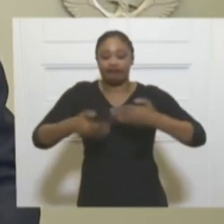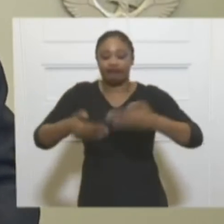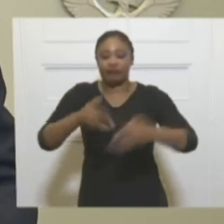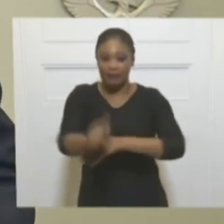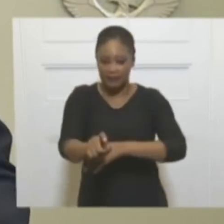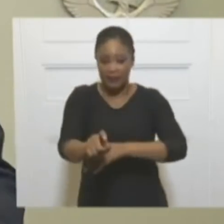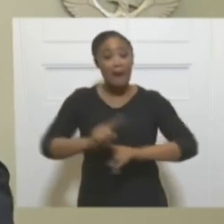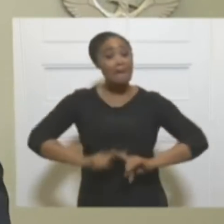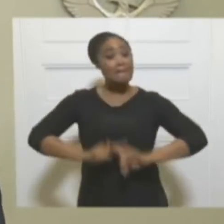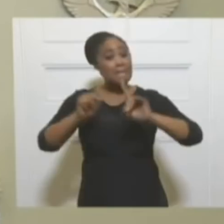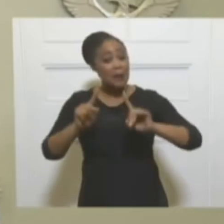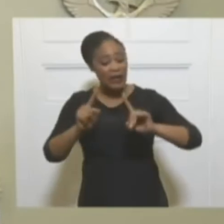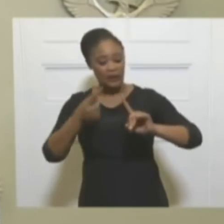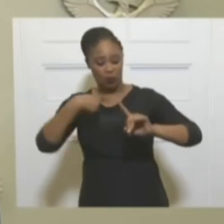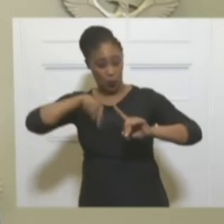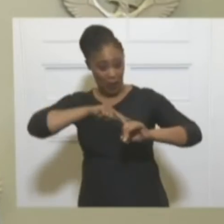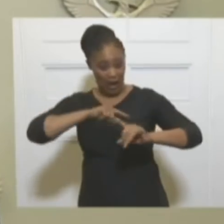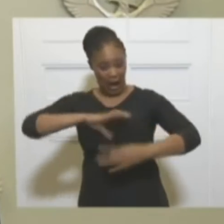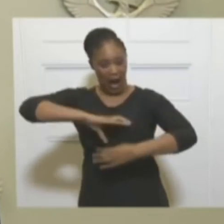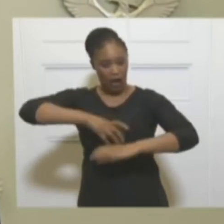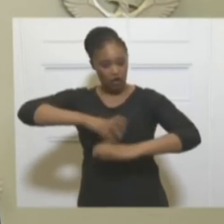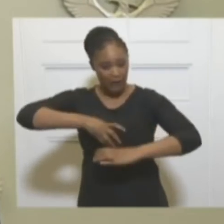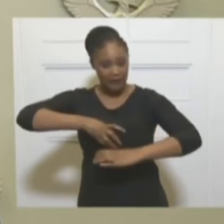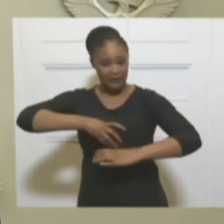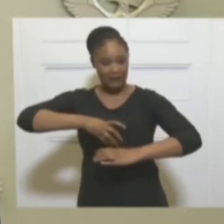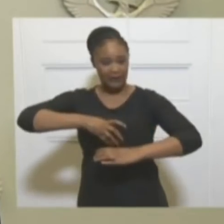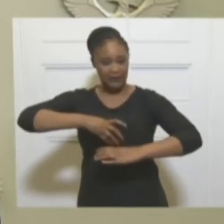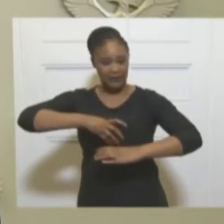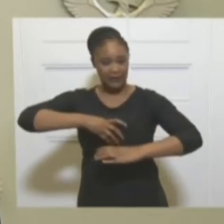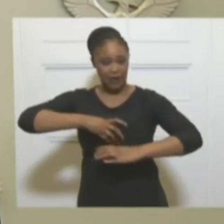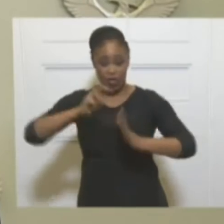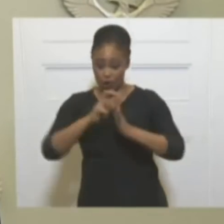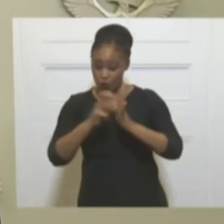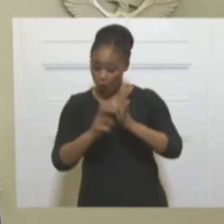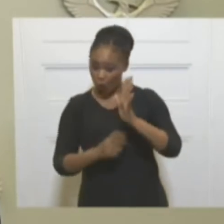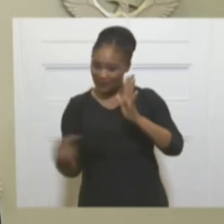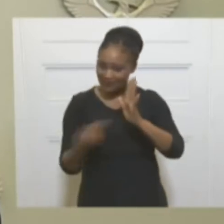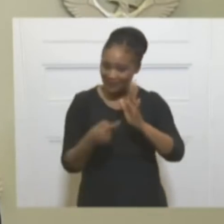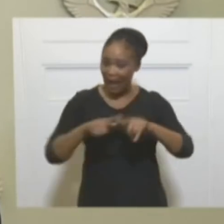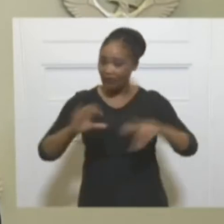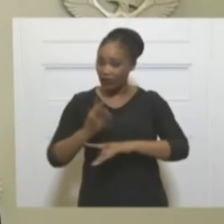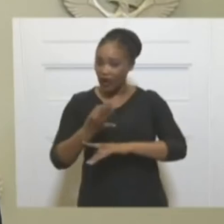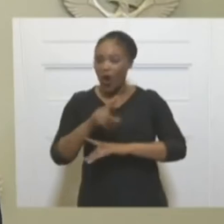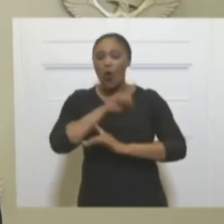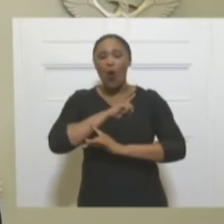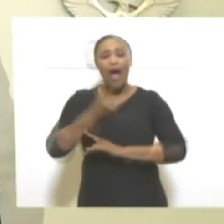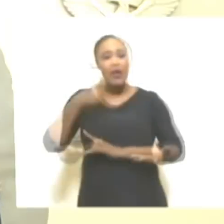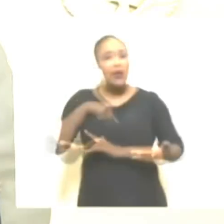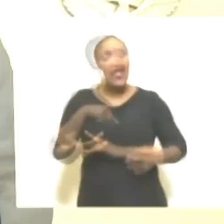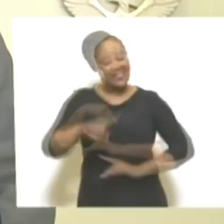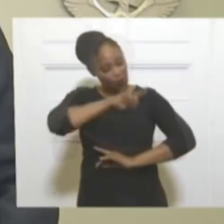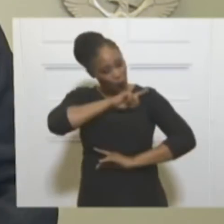that will apply at Level 3 based on the lessons that we have learned through our response to date.